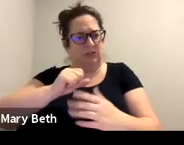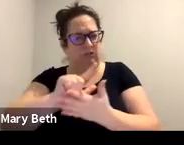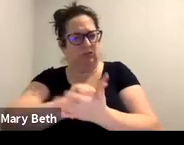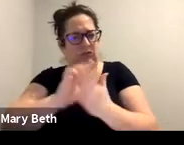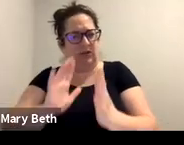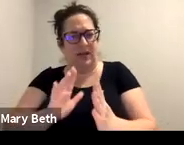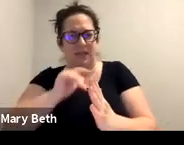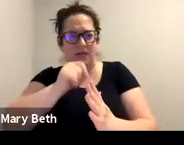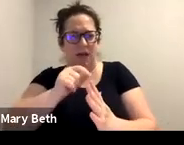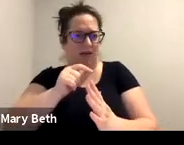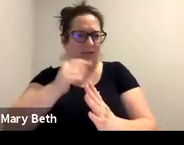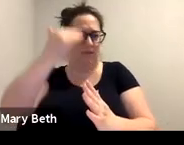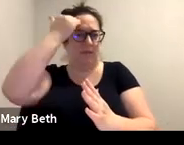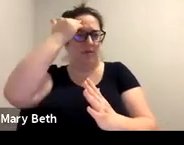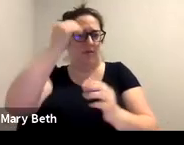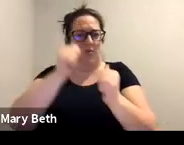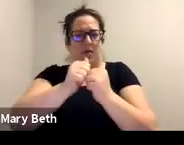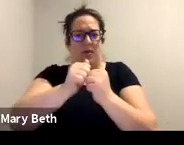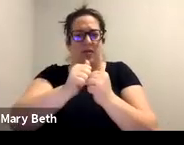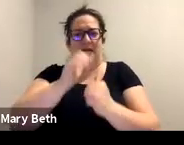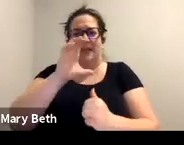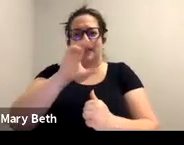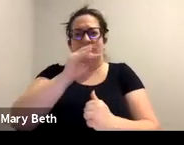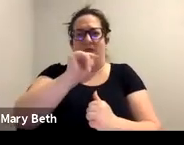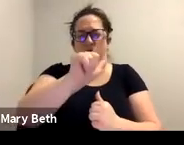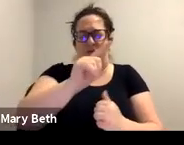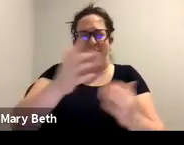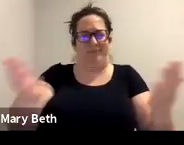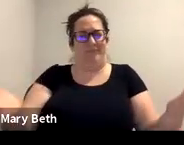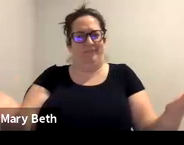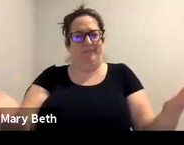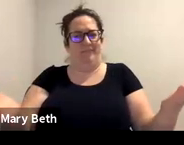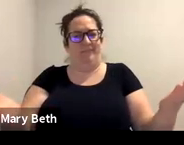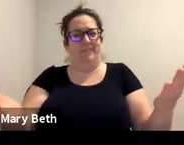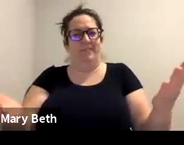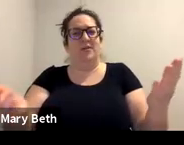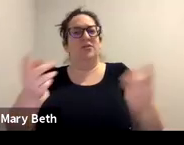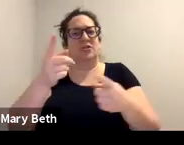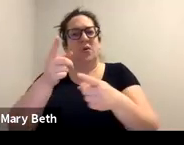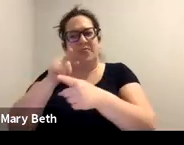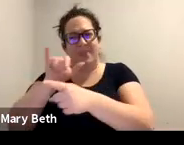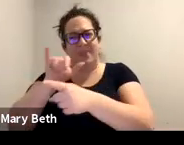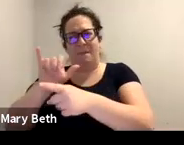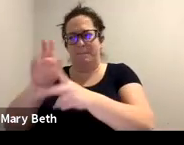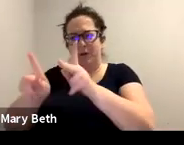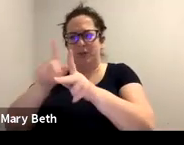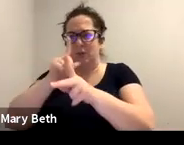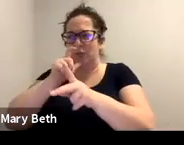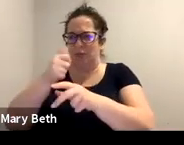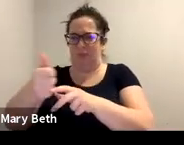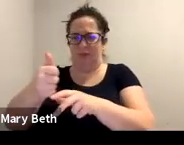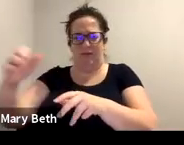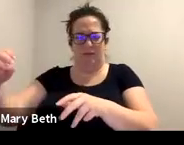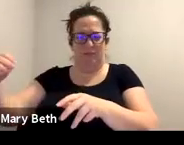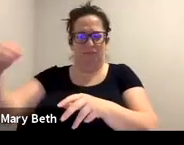the survivor doesn't get the appropriate representation and advocacy they deserve. And then they also have an